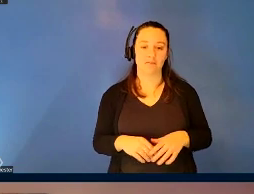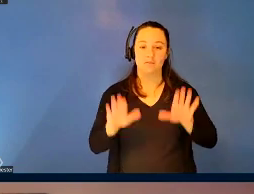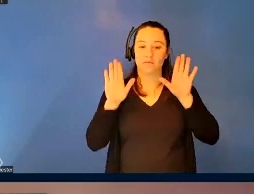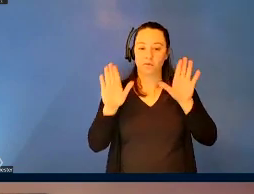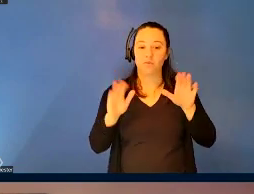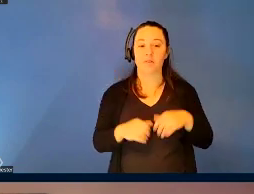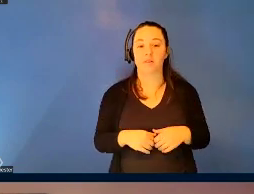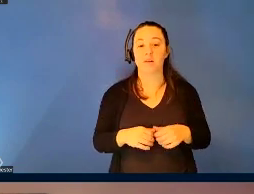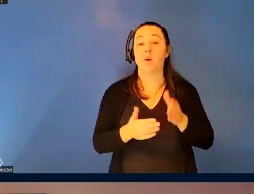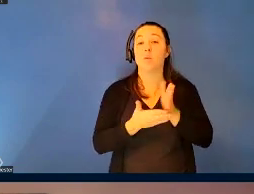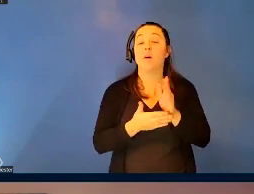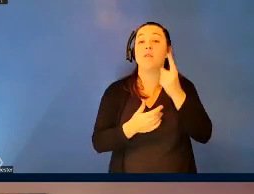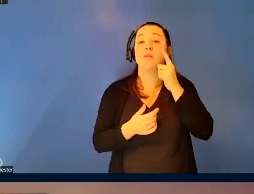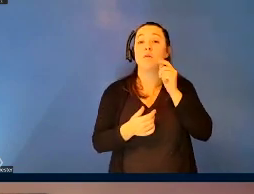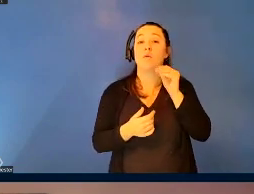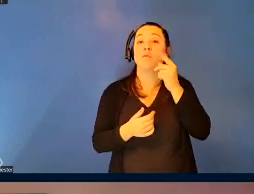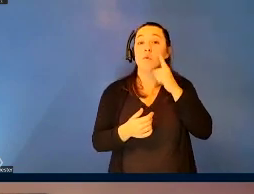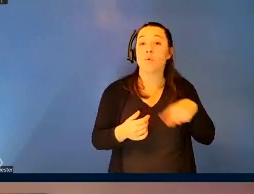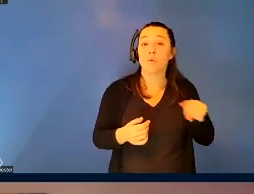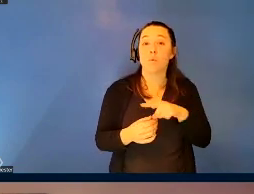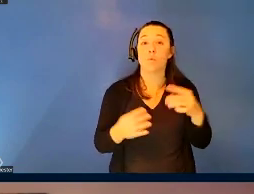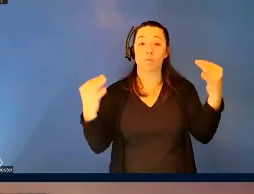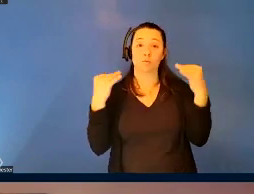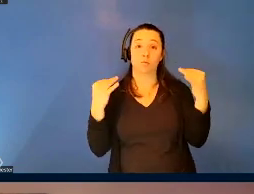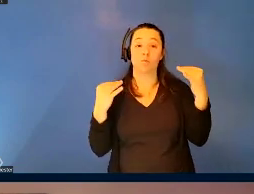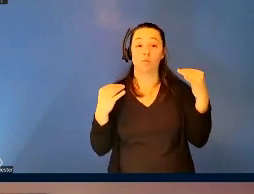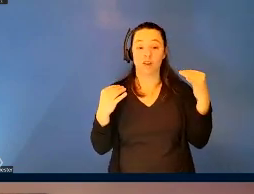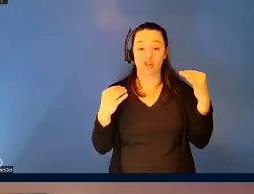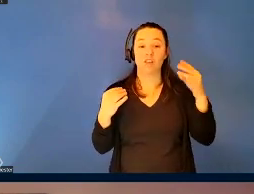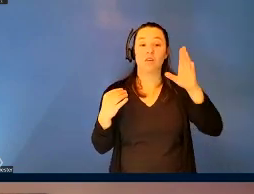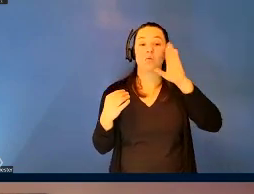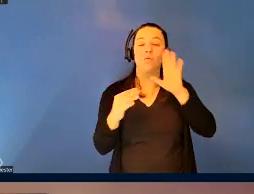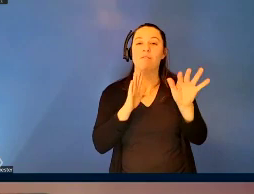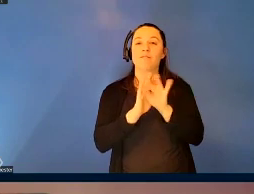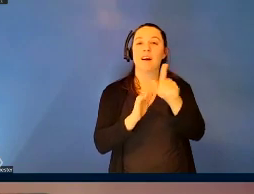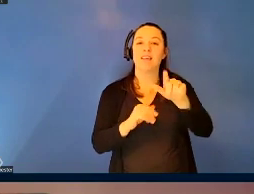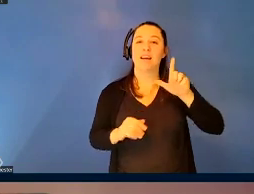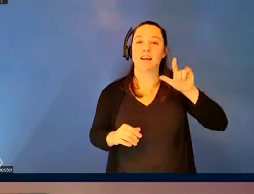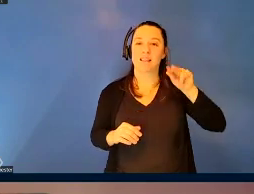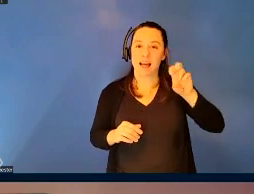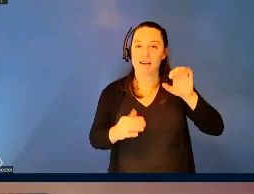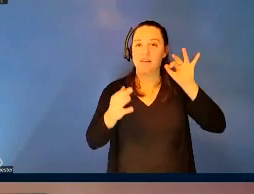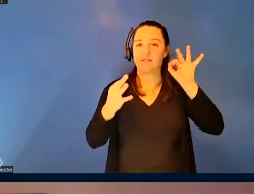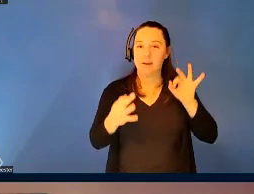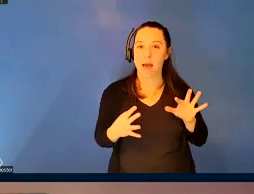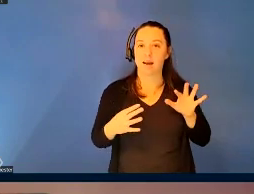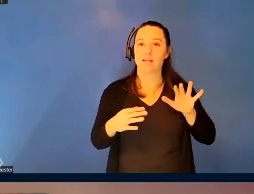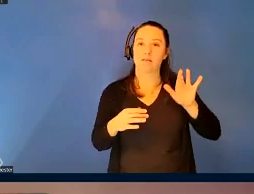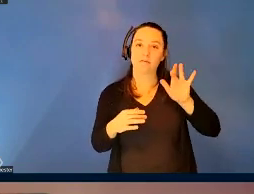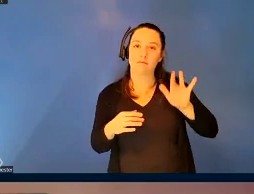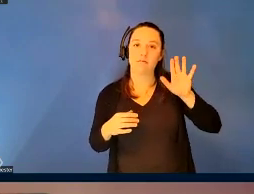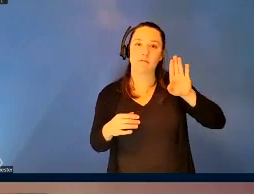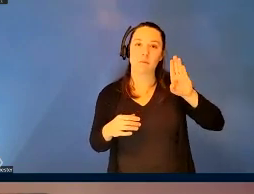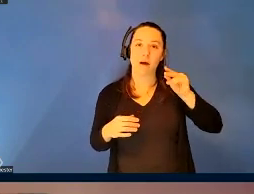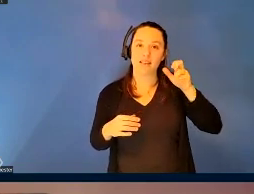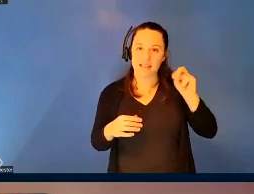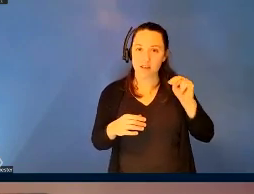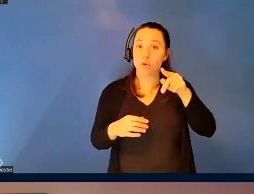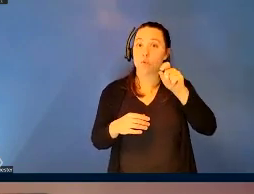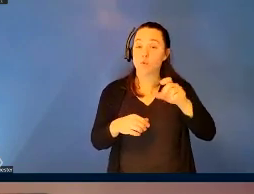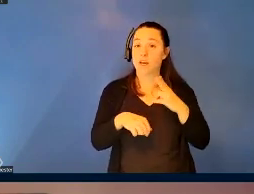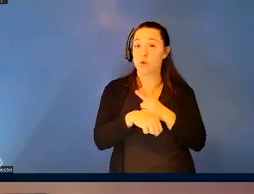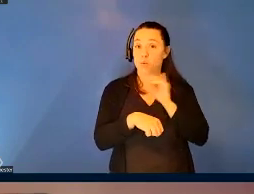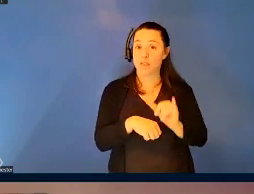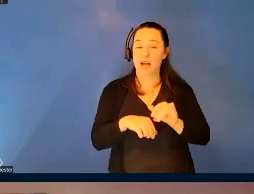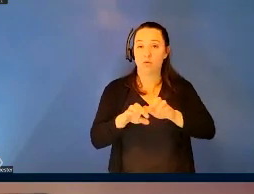To those who are watching, you'll find a live feedback button under your, under the video feed. You can use that to send a